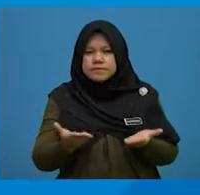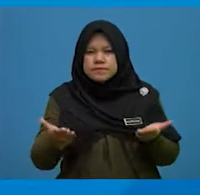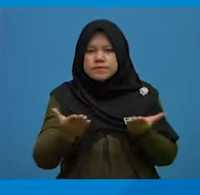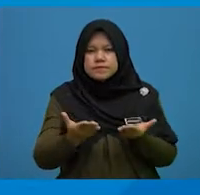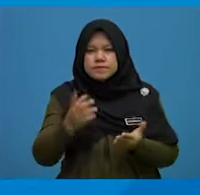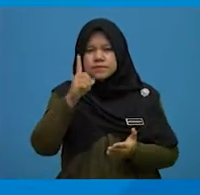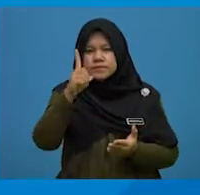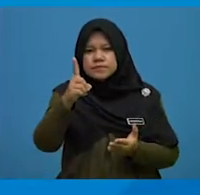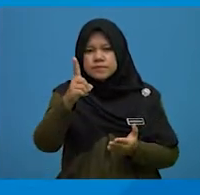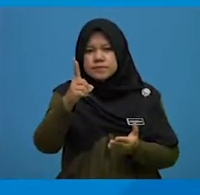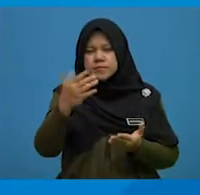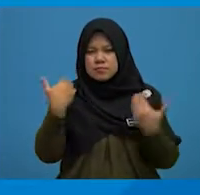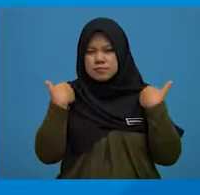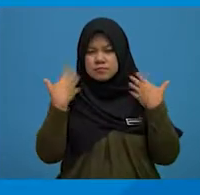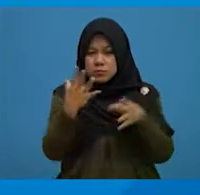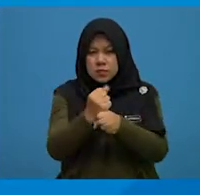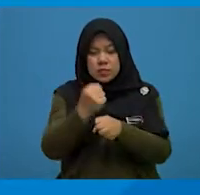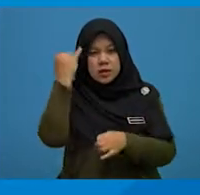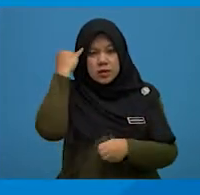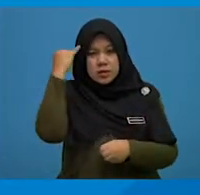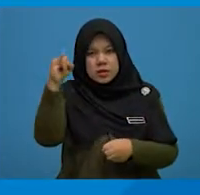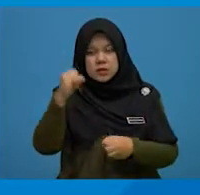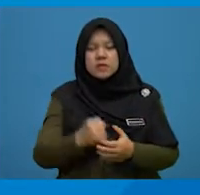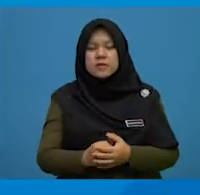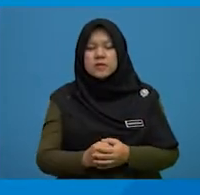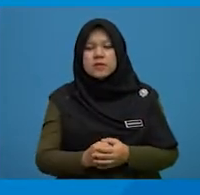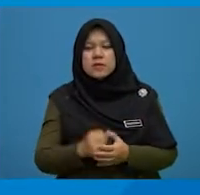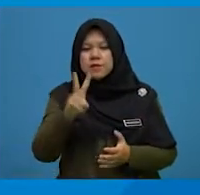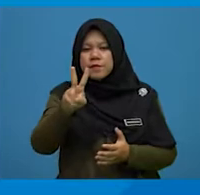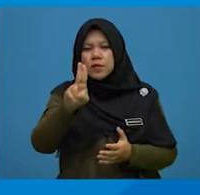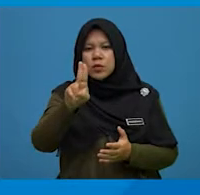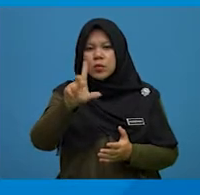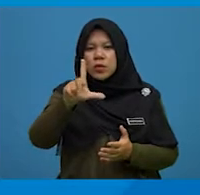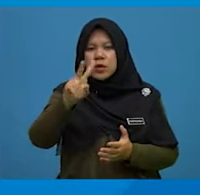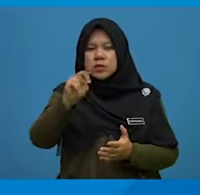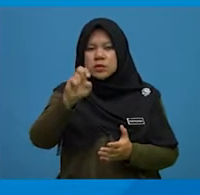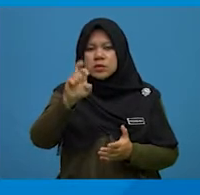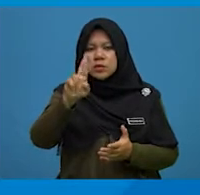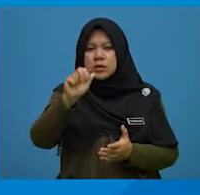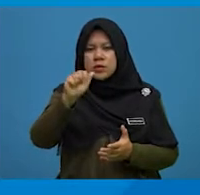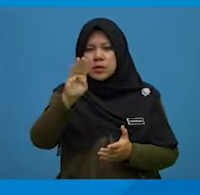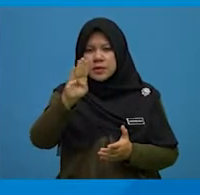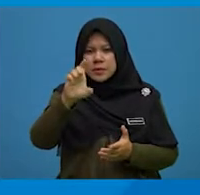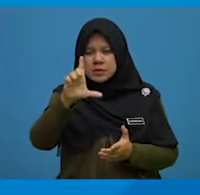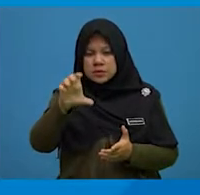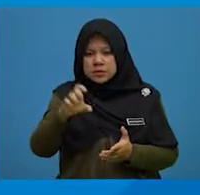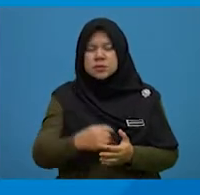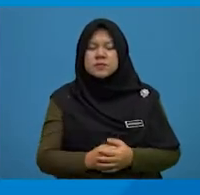one can get some idea of the word vulnerable by reading the explanation.